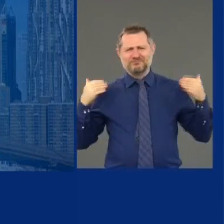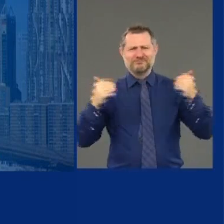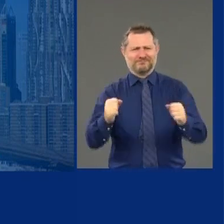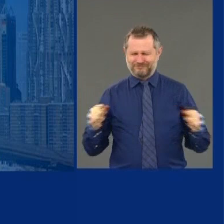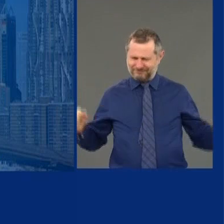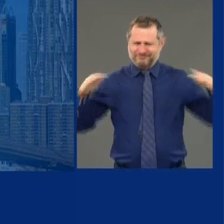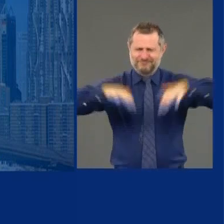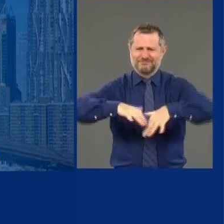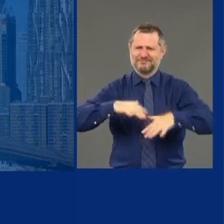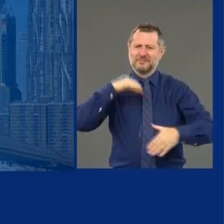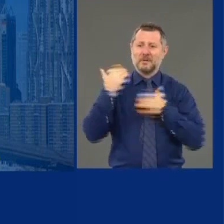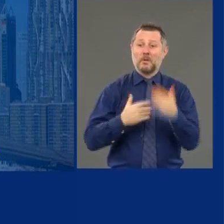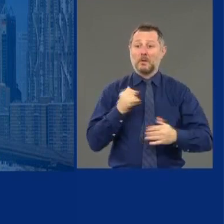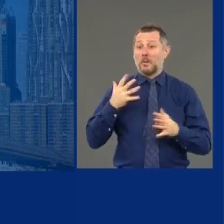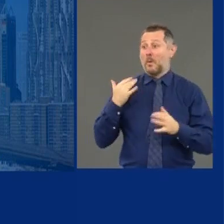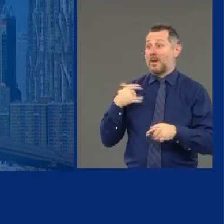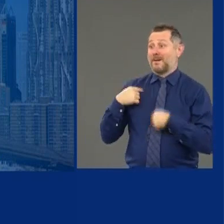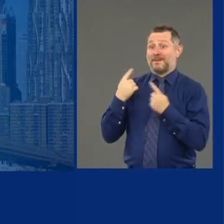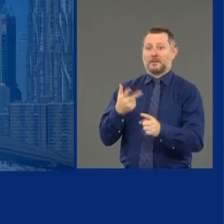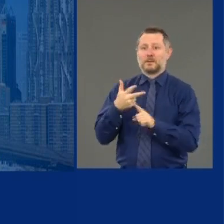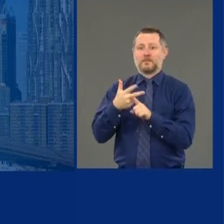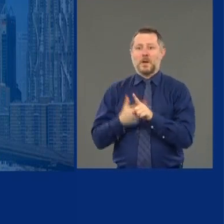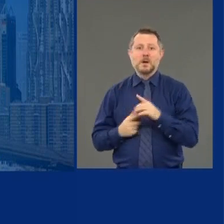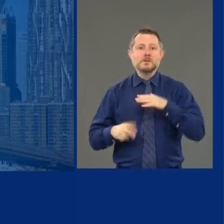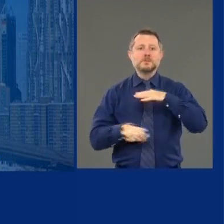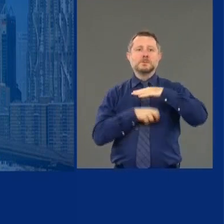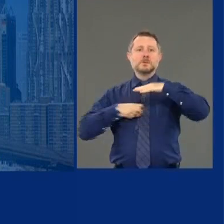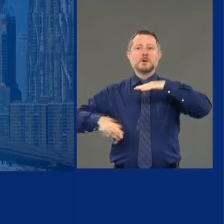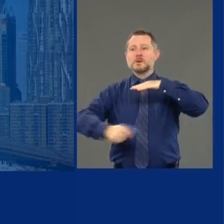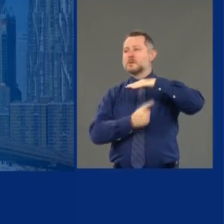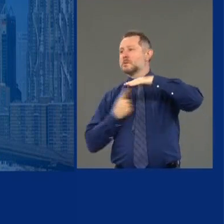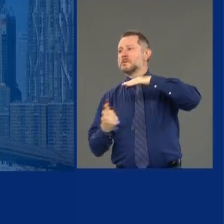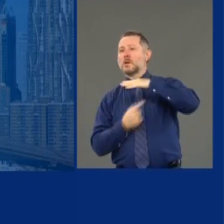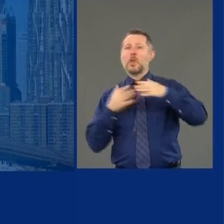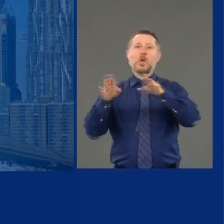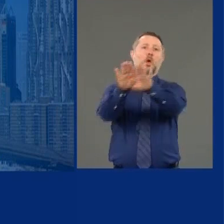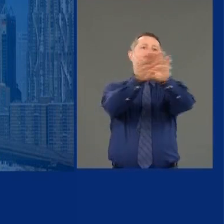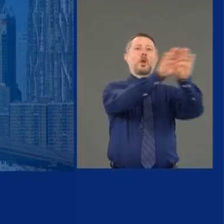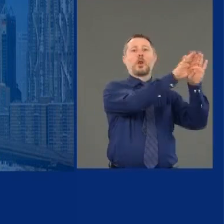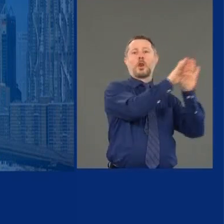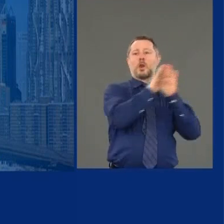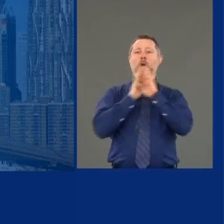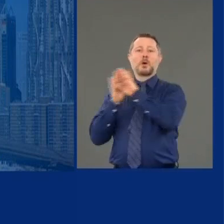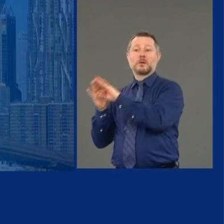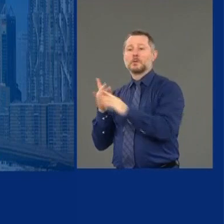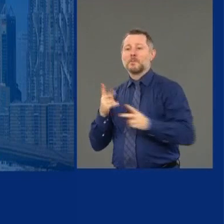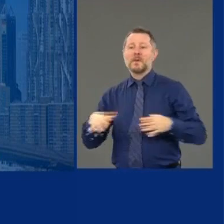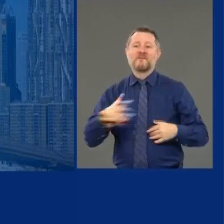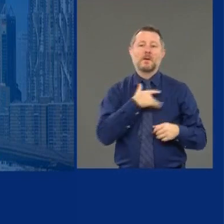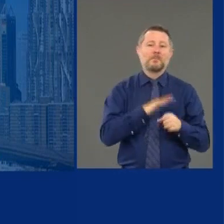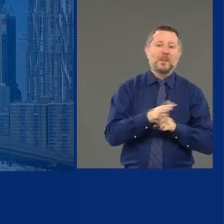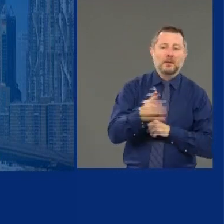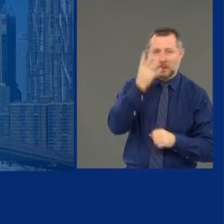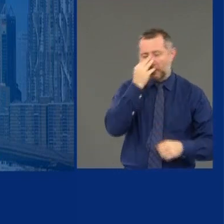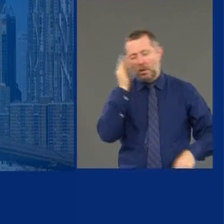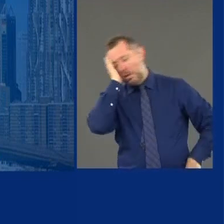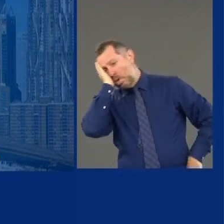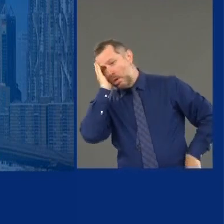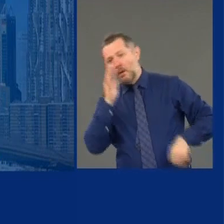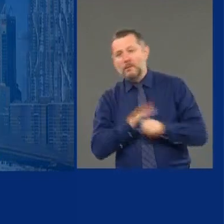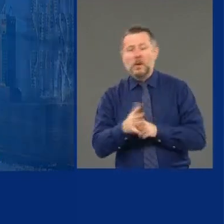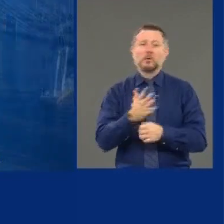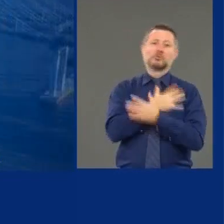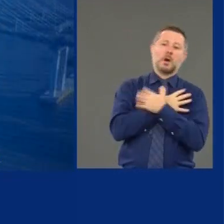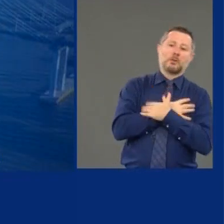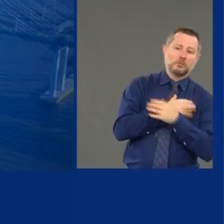closed down for three months. Okay. Everybody caught up on their sleep. Everybody rested. Everybody ready to go to work.